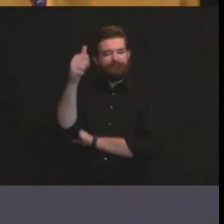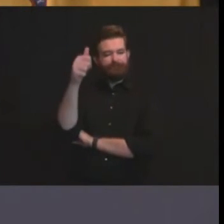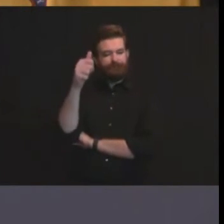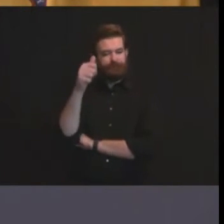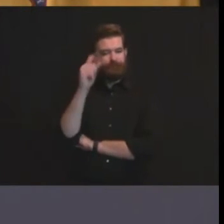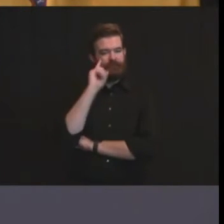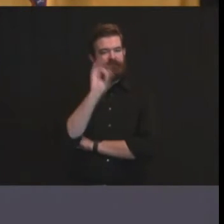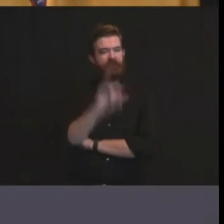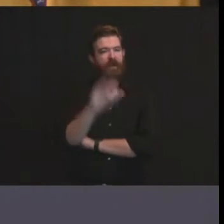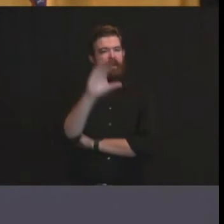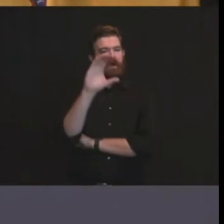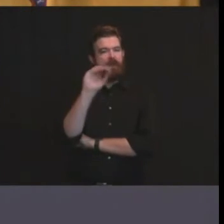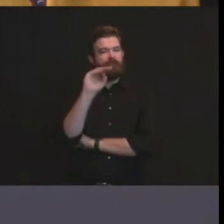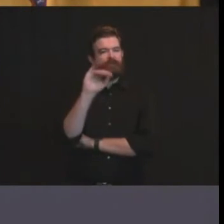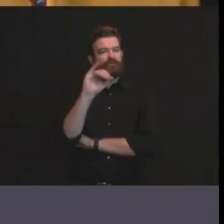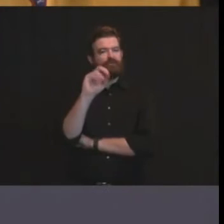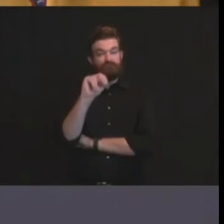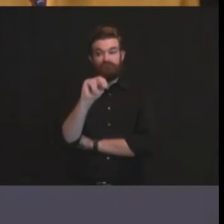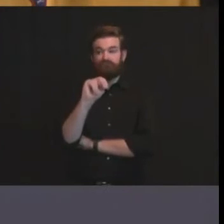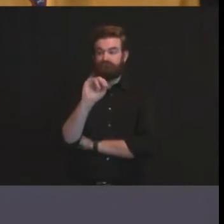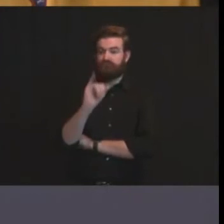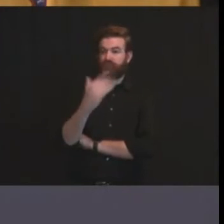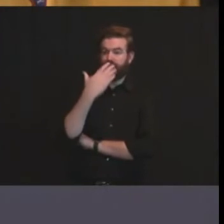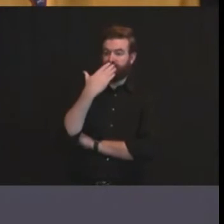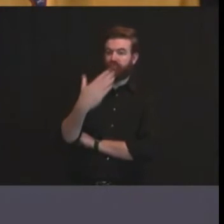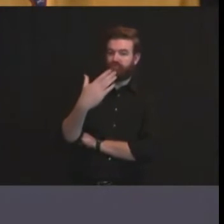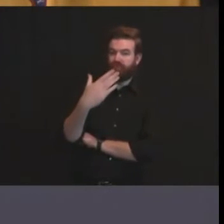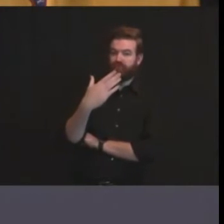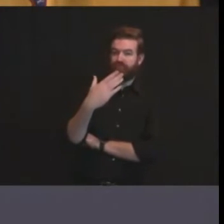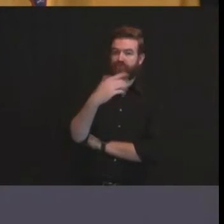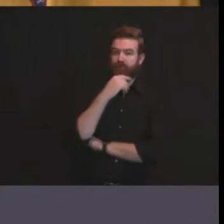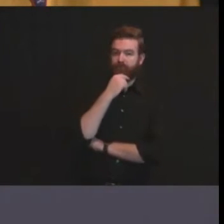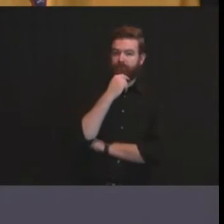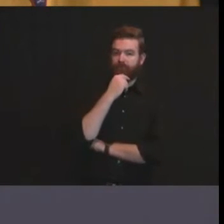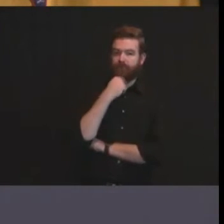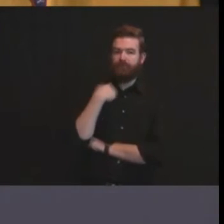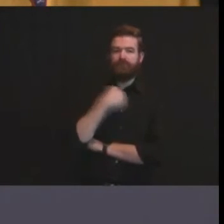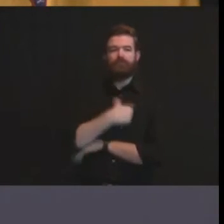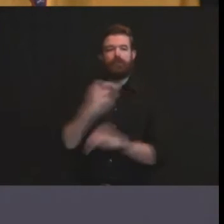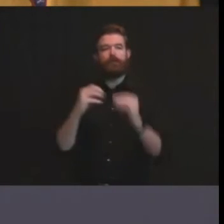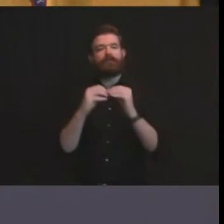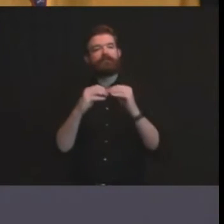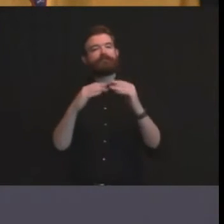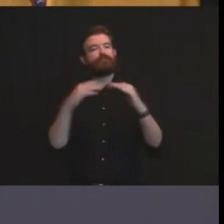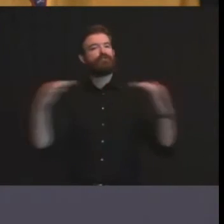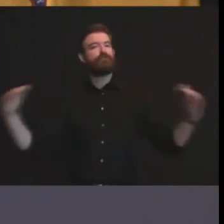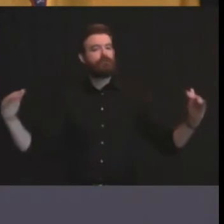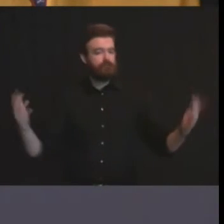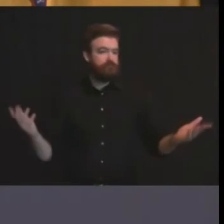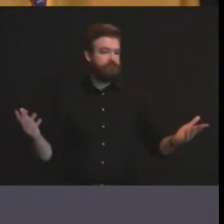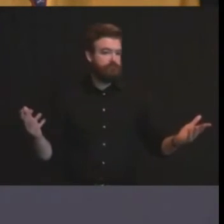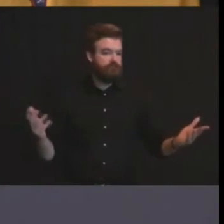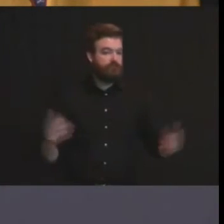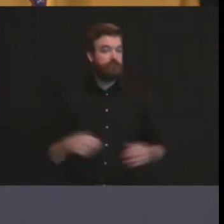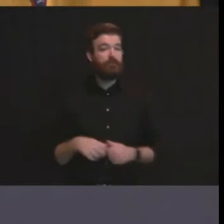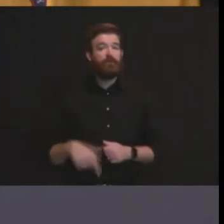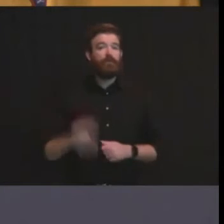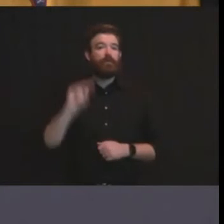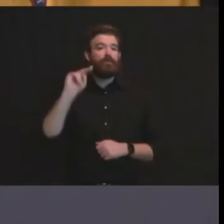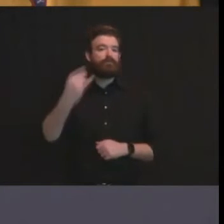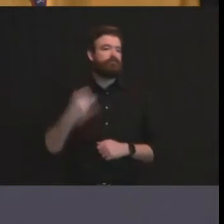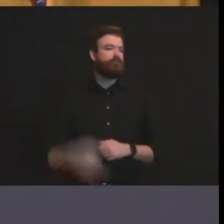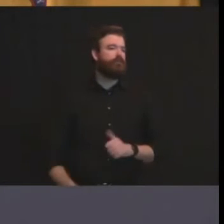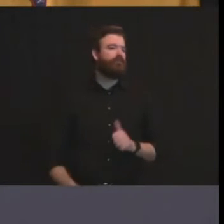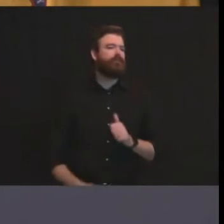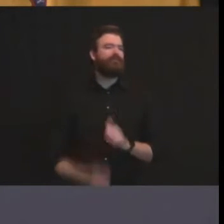direction as it relates to diversity and we continue to be pounding away we are the most diverse state in the nation our